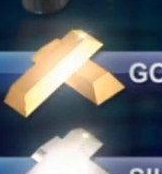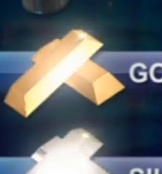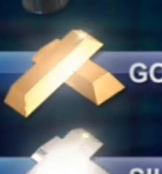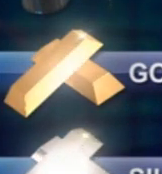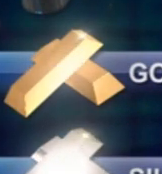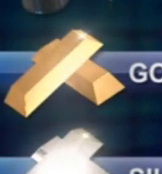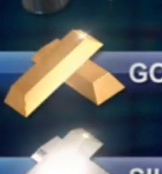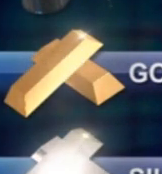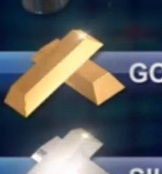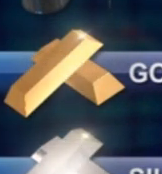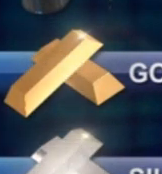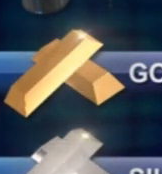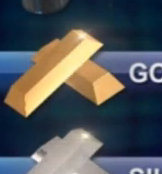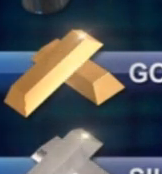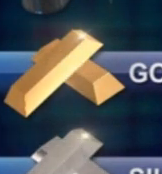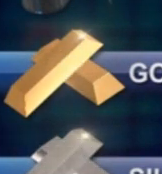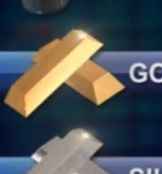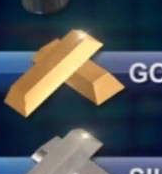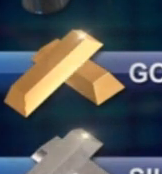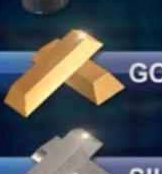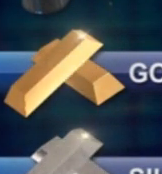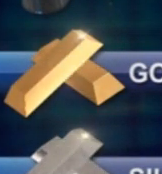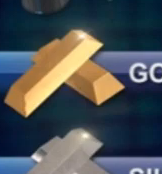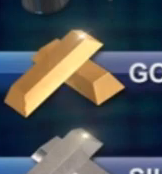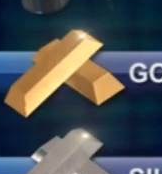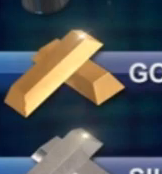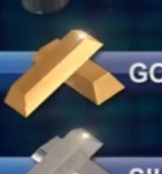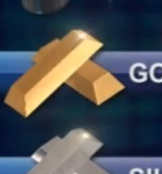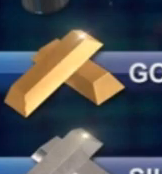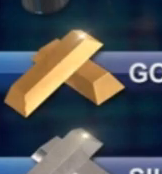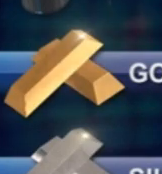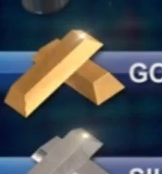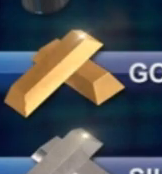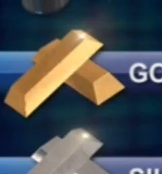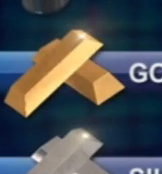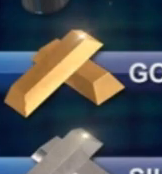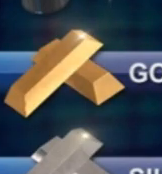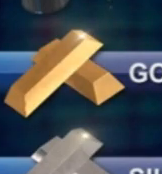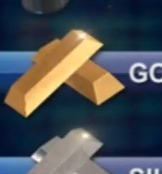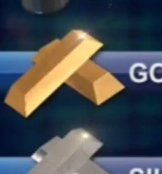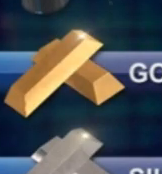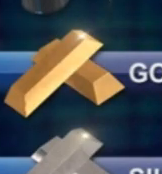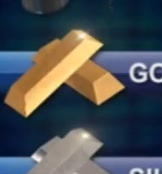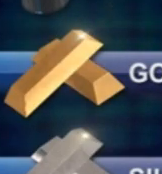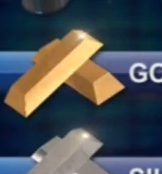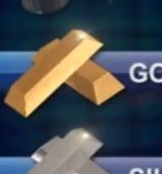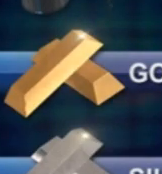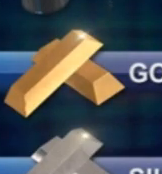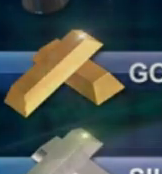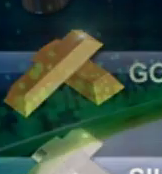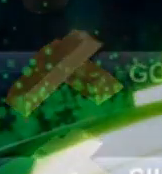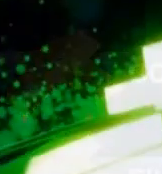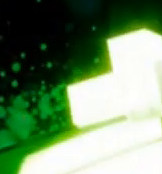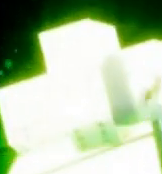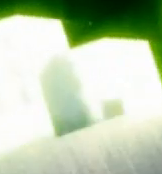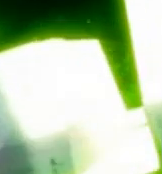to $1,733 per ounce And silver dropped a few cents to close at $25.93 per ounce